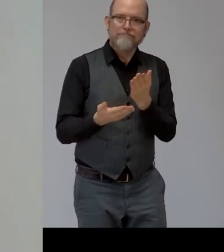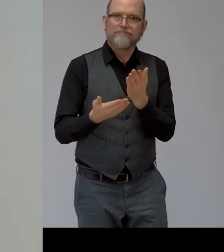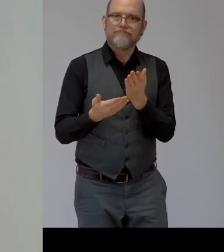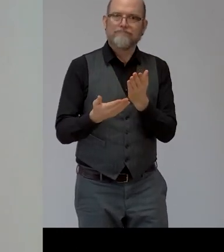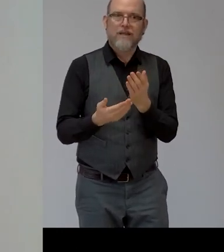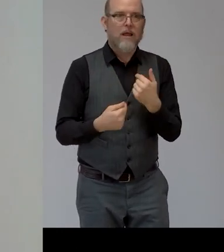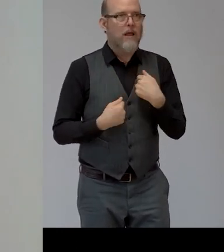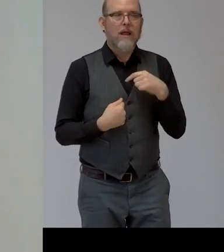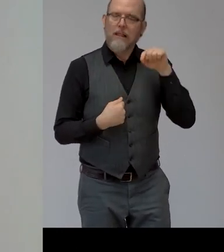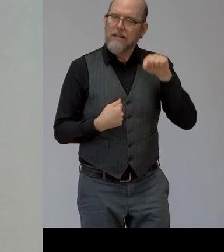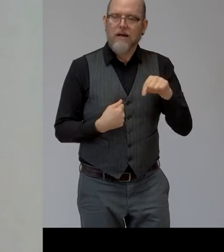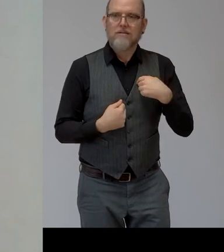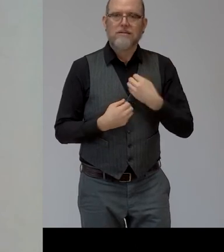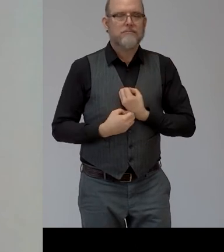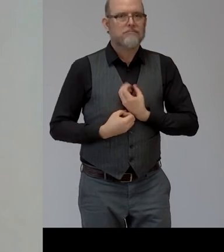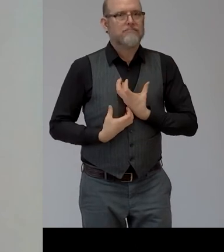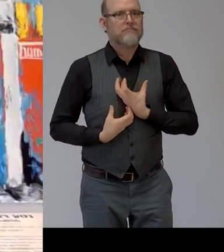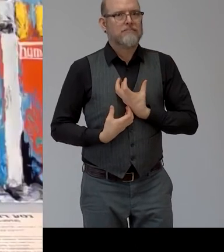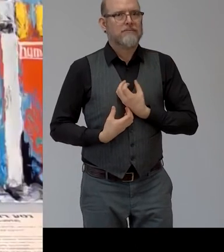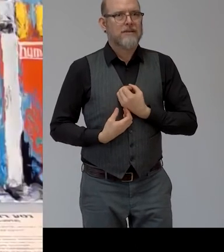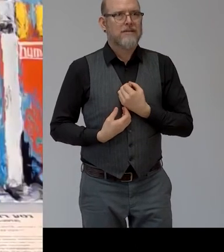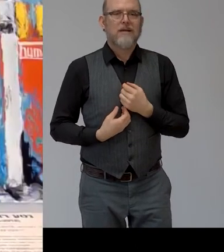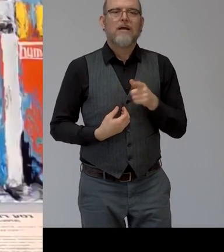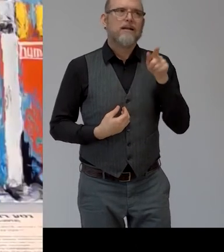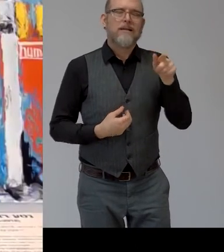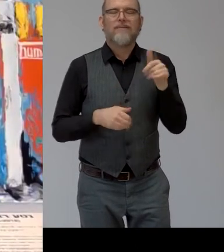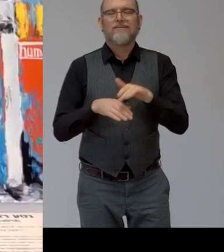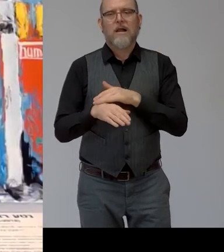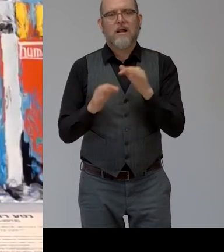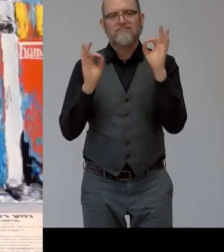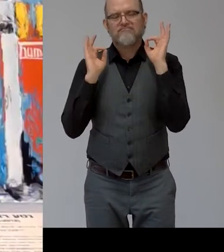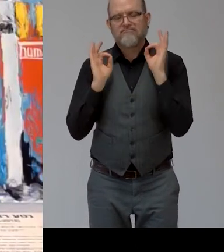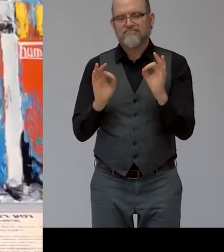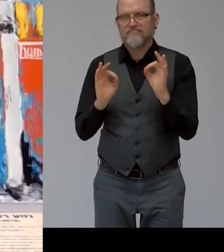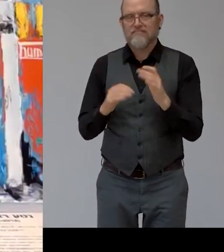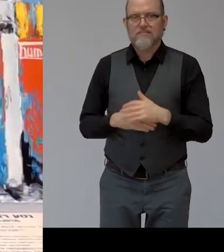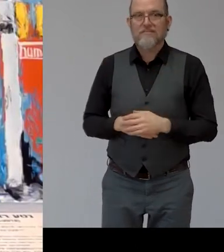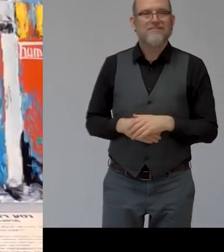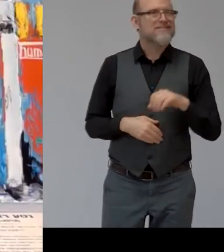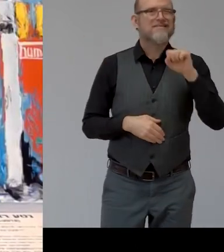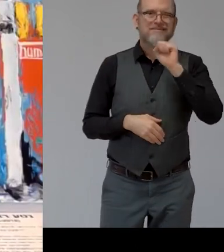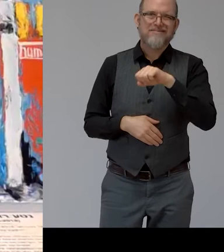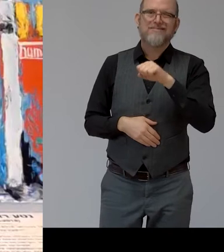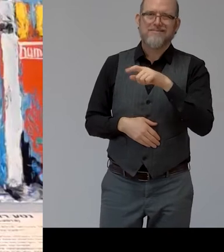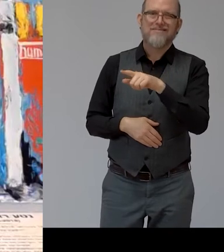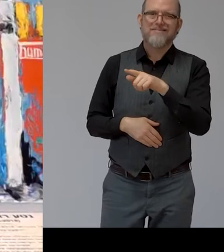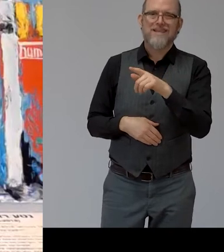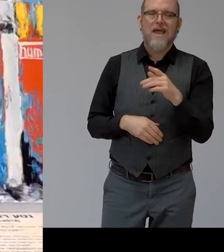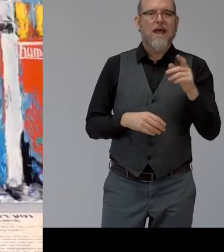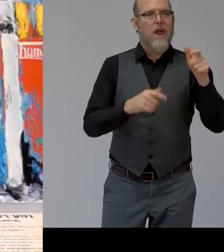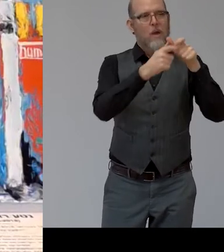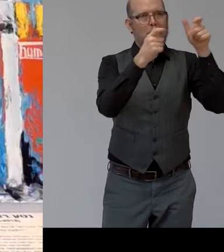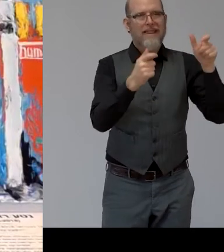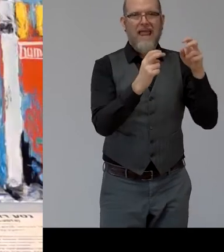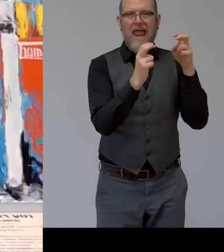not anything that i would take for granted i agree uh first of all the electricity company in israel is known uh for amazing